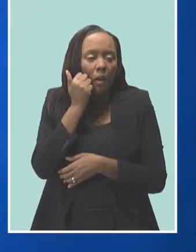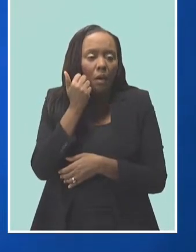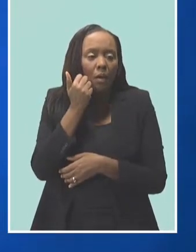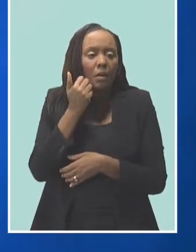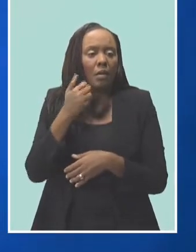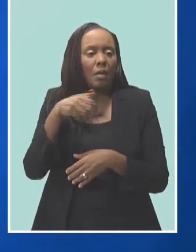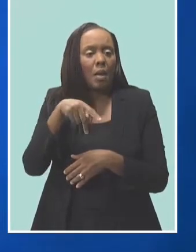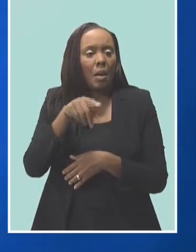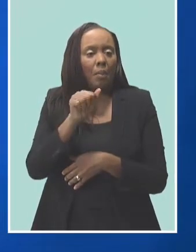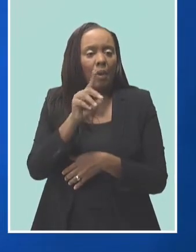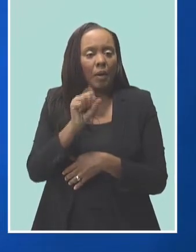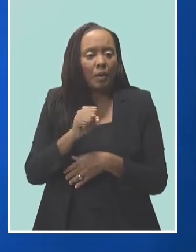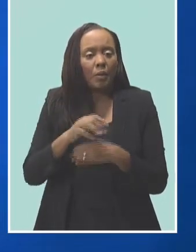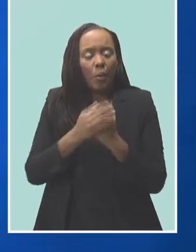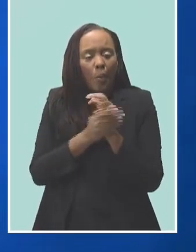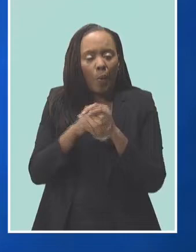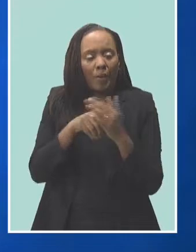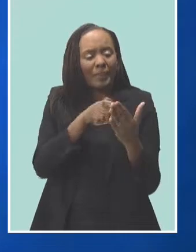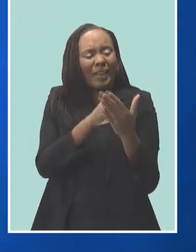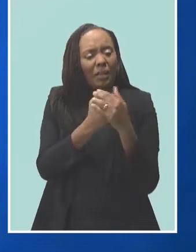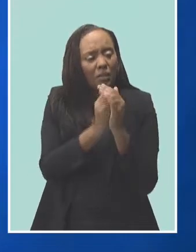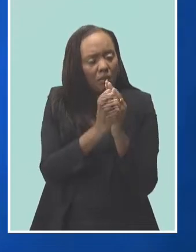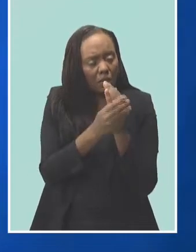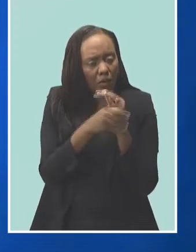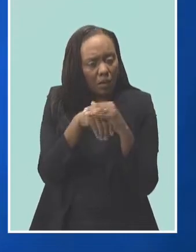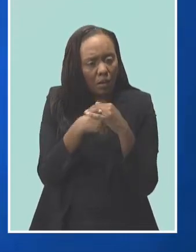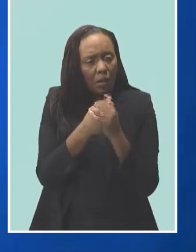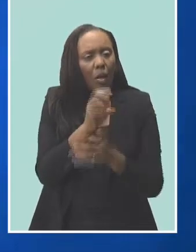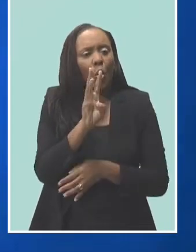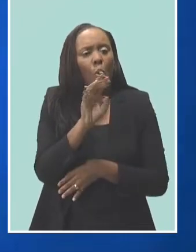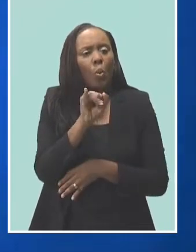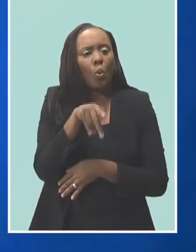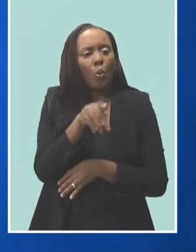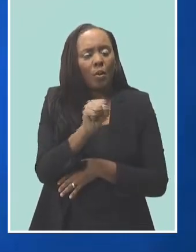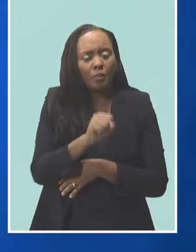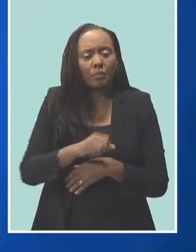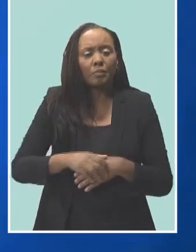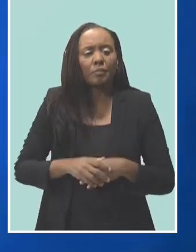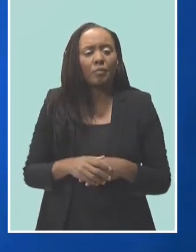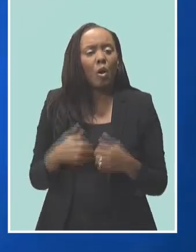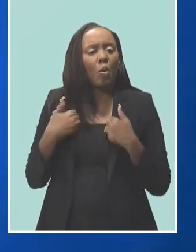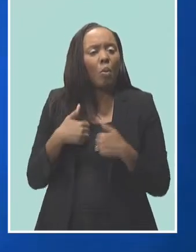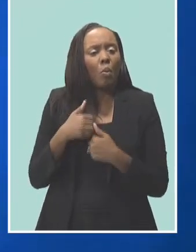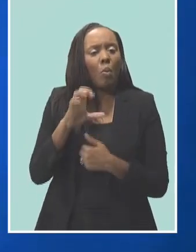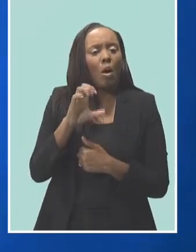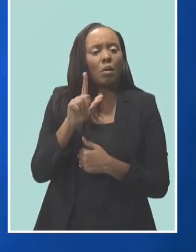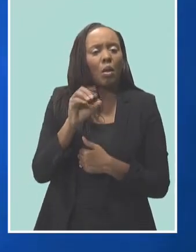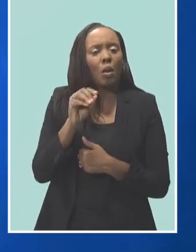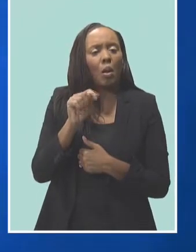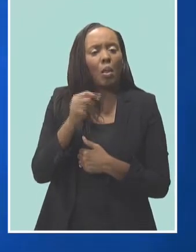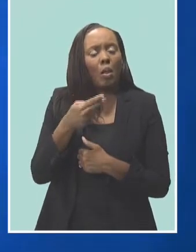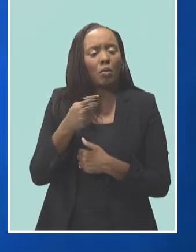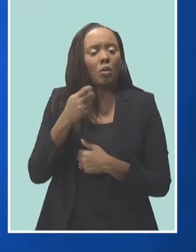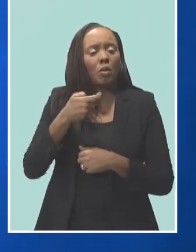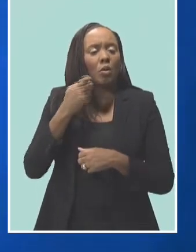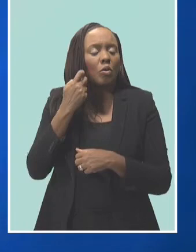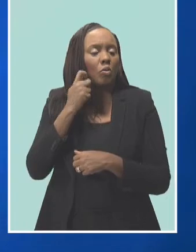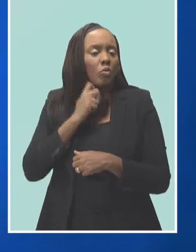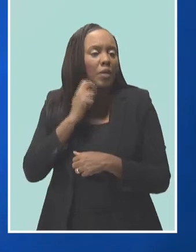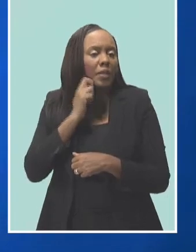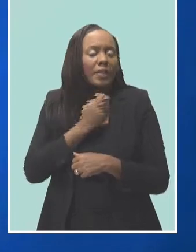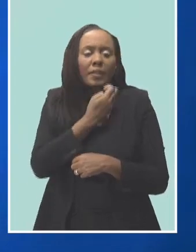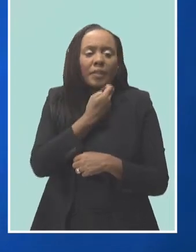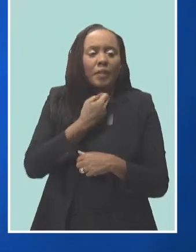You have wipes, hand sanitizer, you have washcloths, disposable razors, toothpaste, toothbrush,